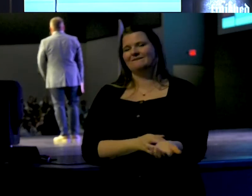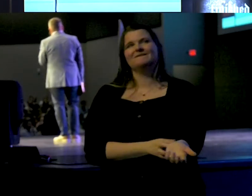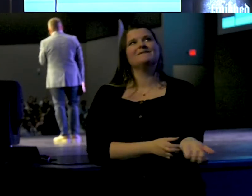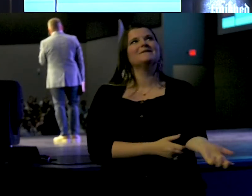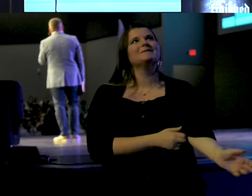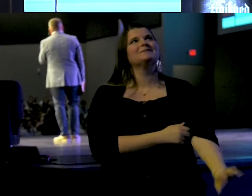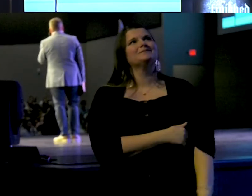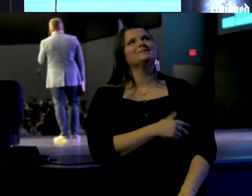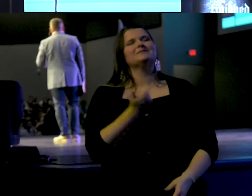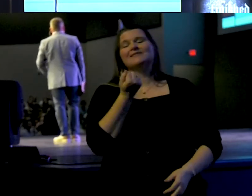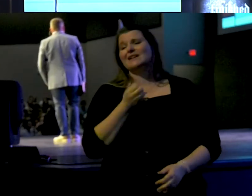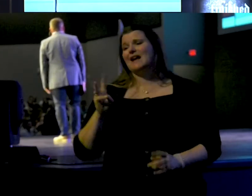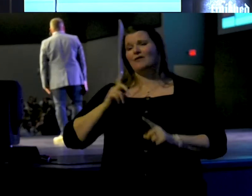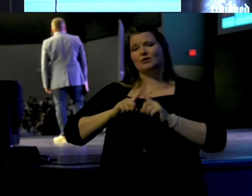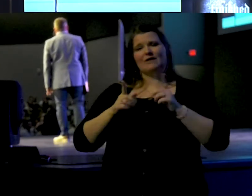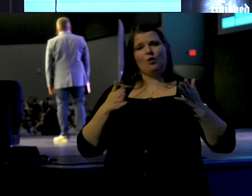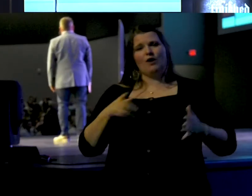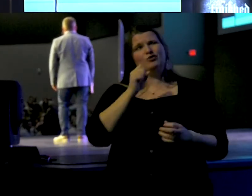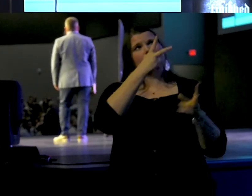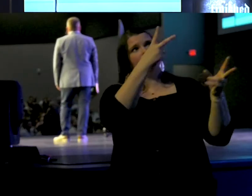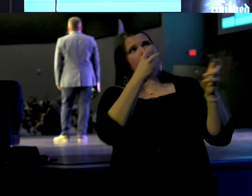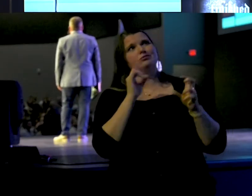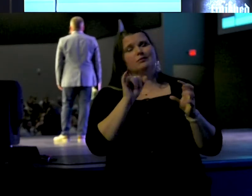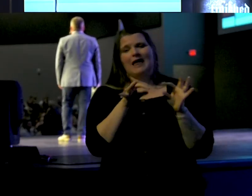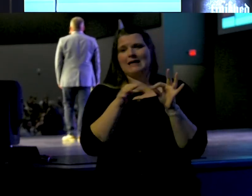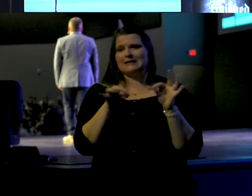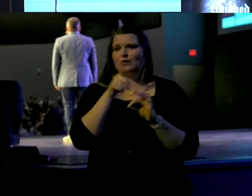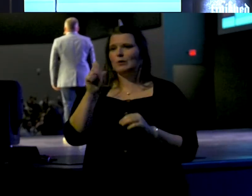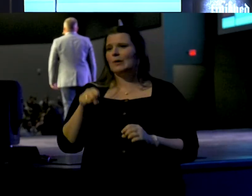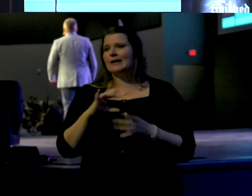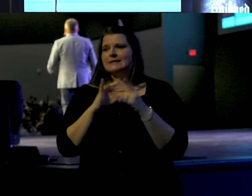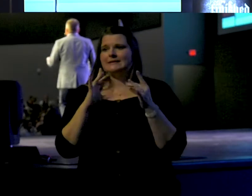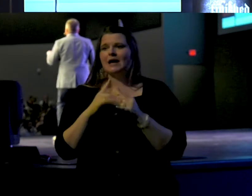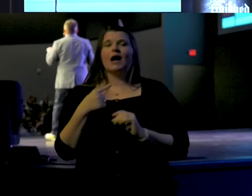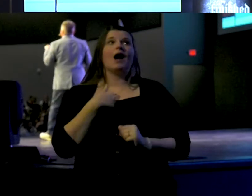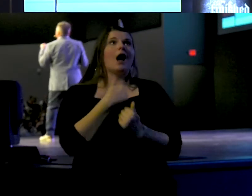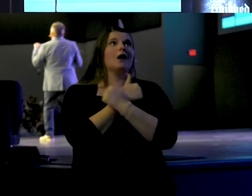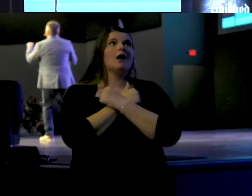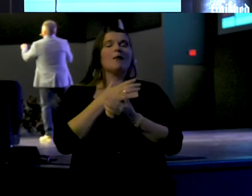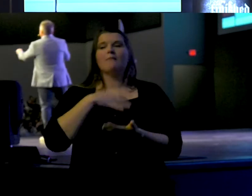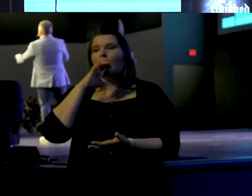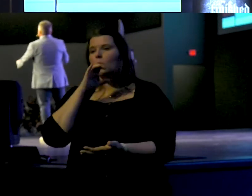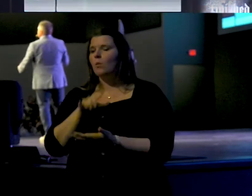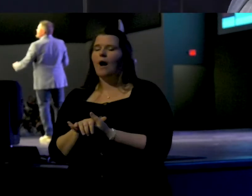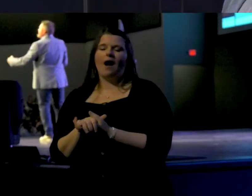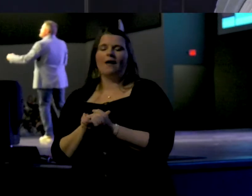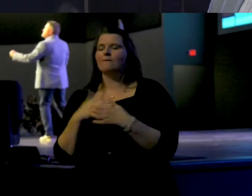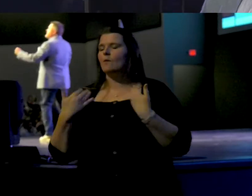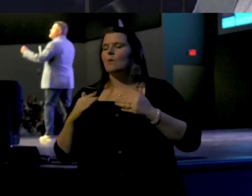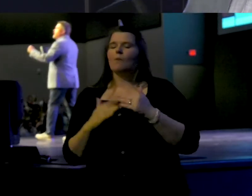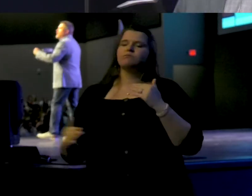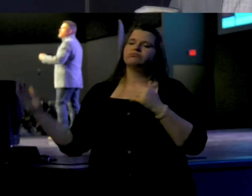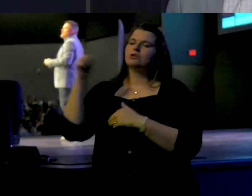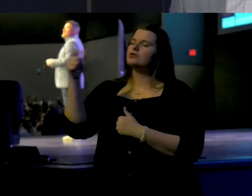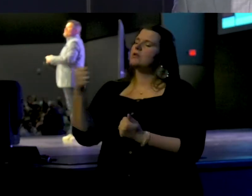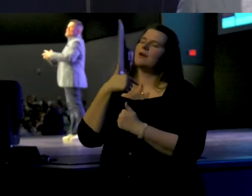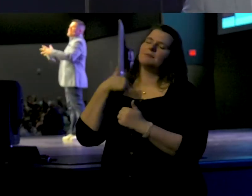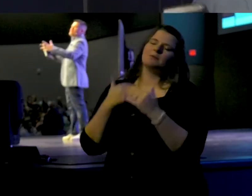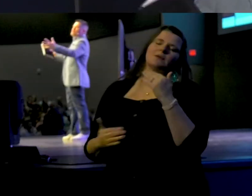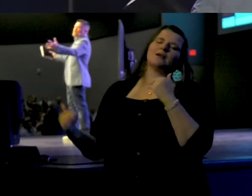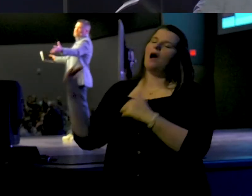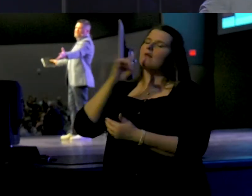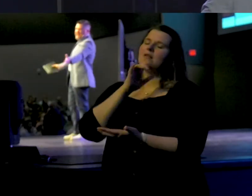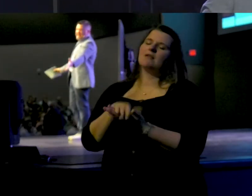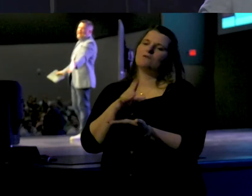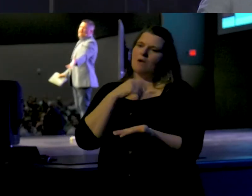Now, there's several ways you can take that sentence. You could say, I love my wife beyond belief. She loves me beyond belief,